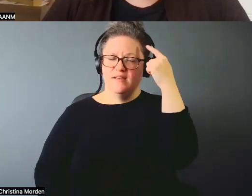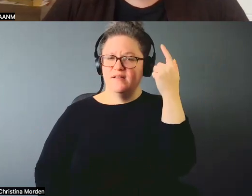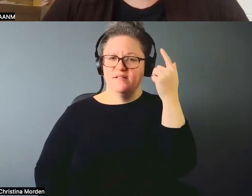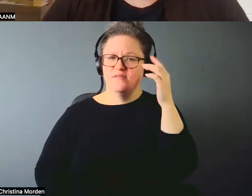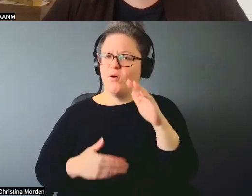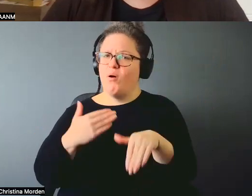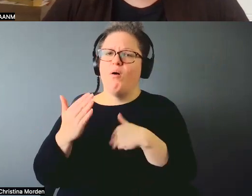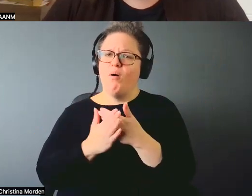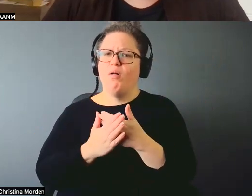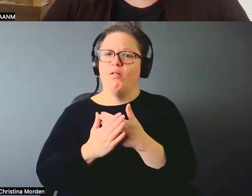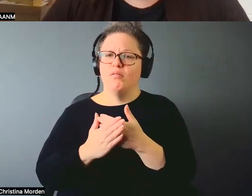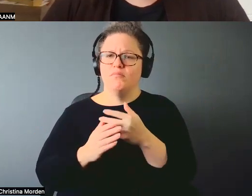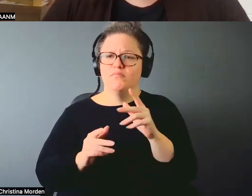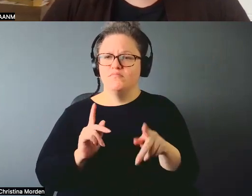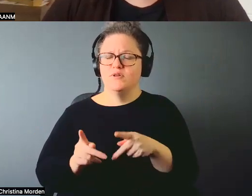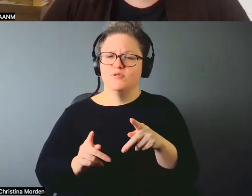through.